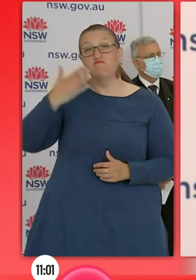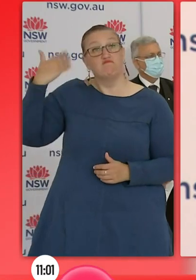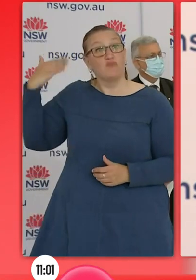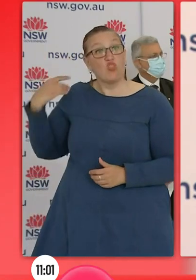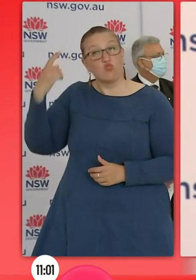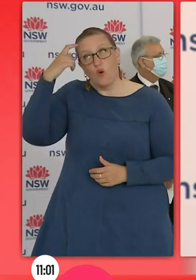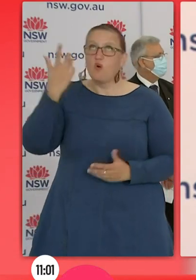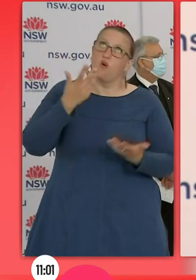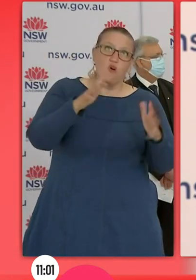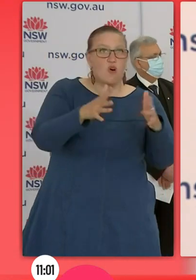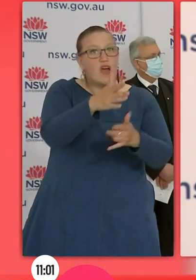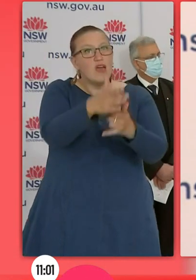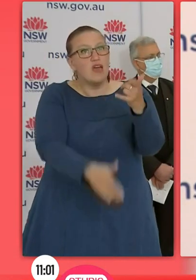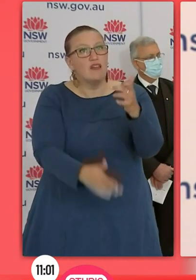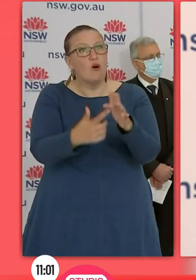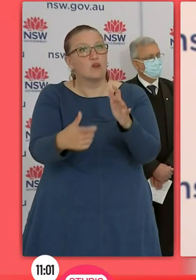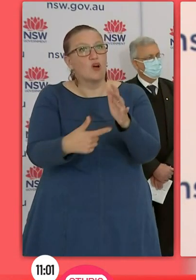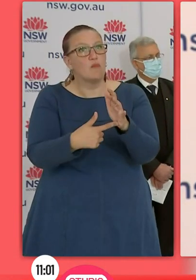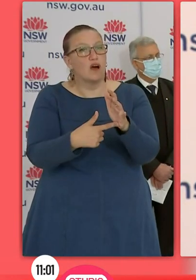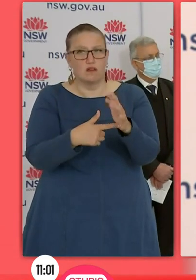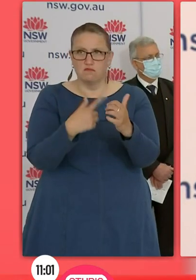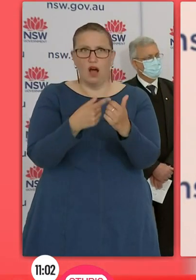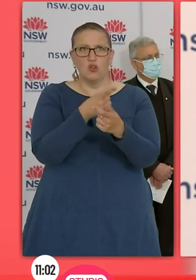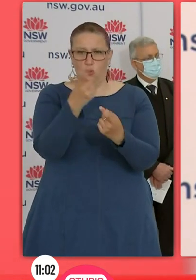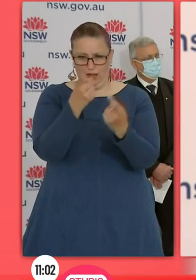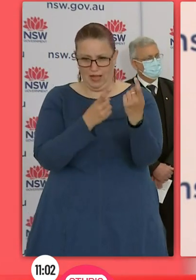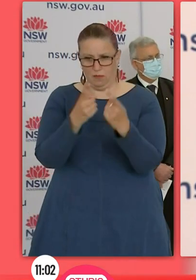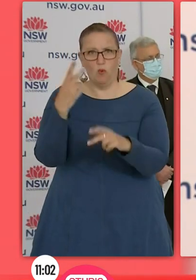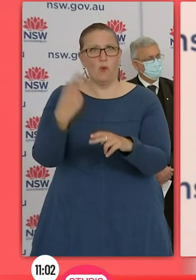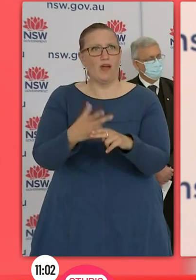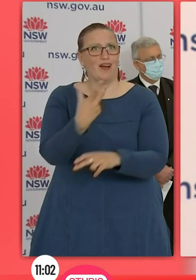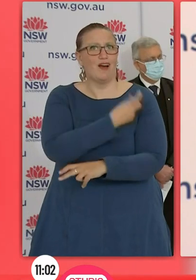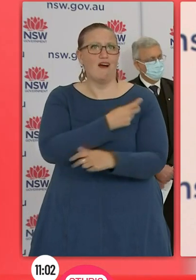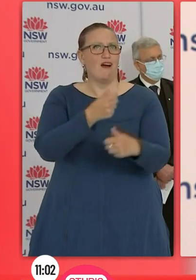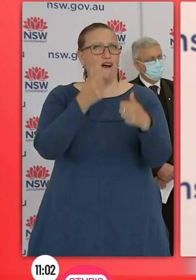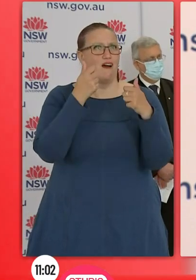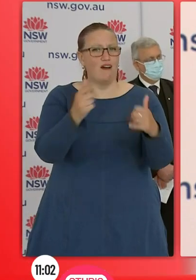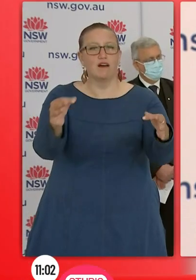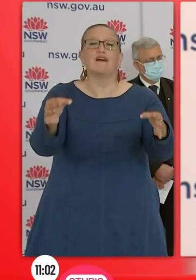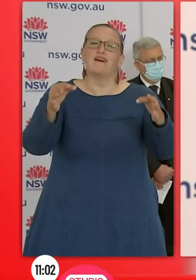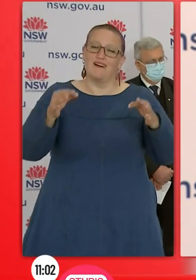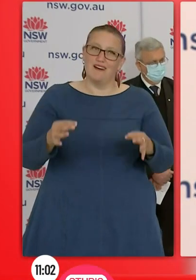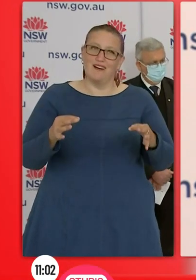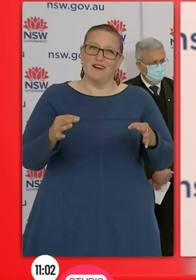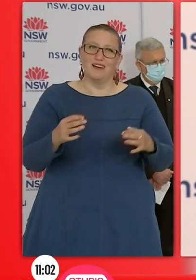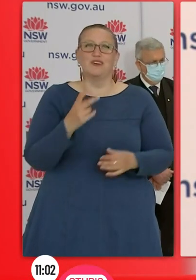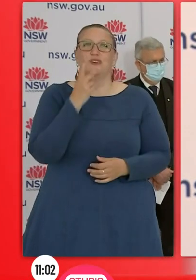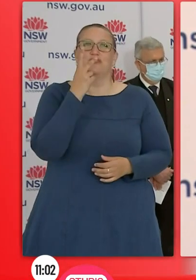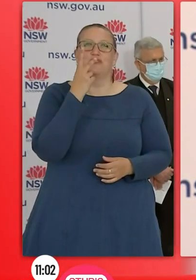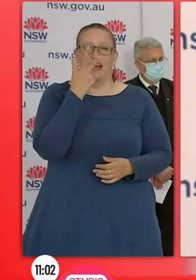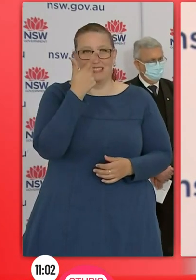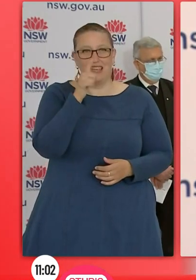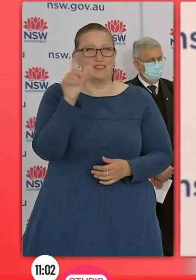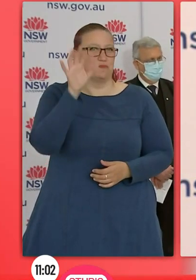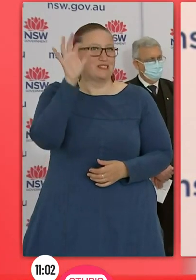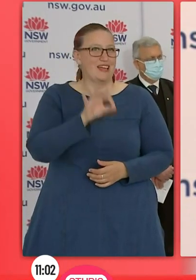as early as the middle of October. And when we hit the 80% double dose number which we anticipate will be in November. New South Wales